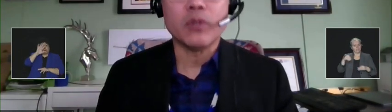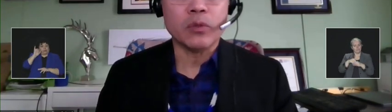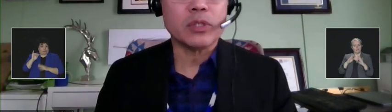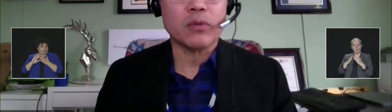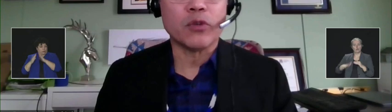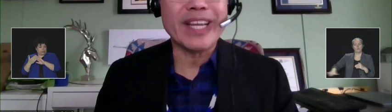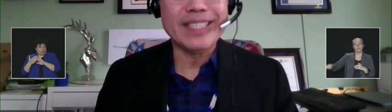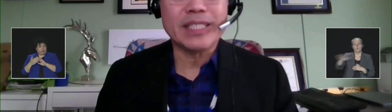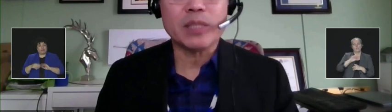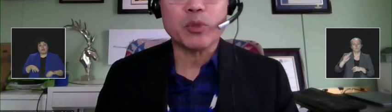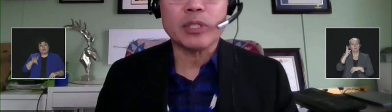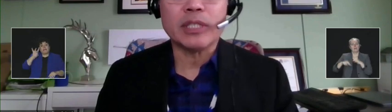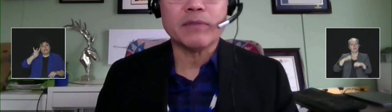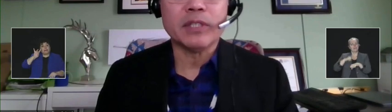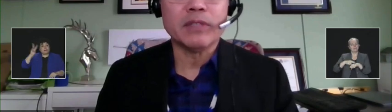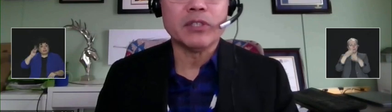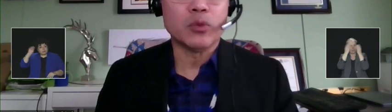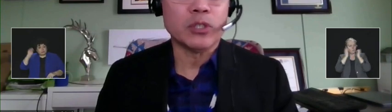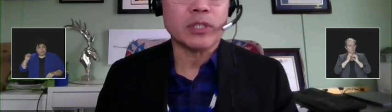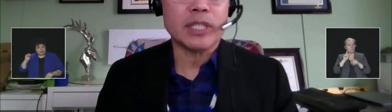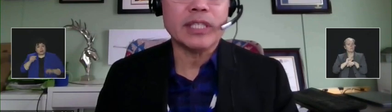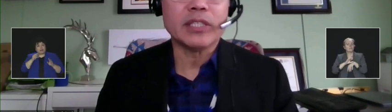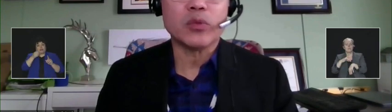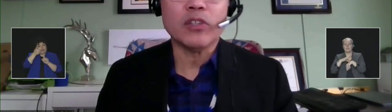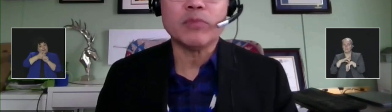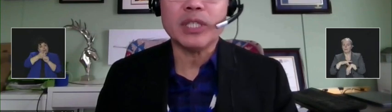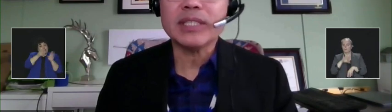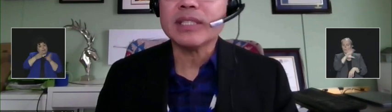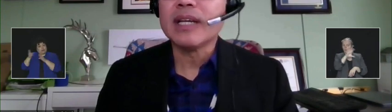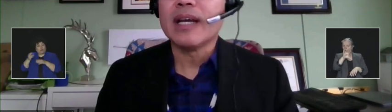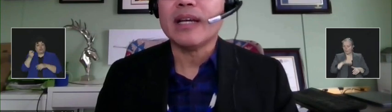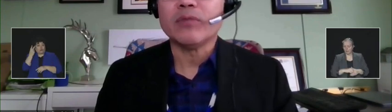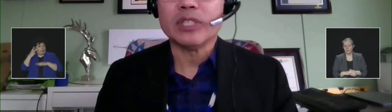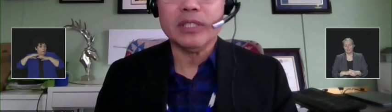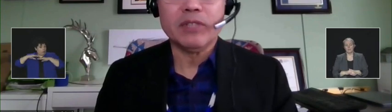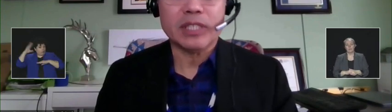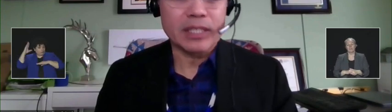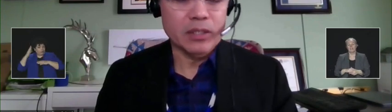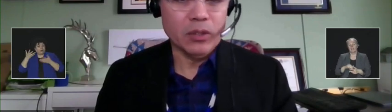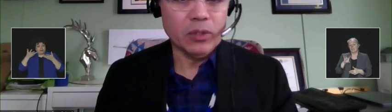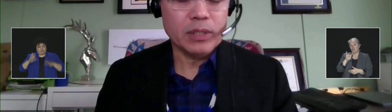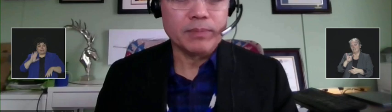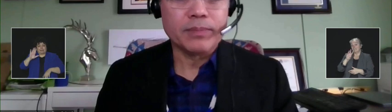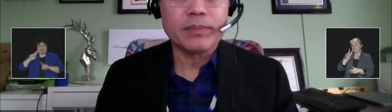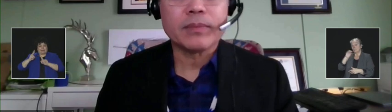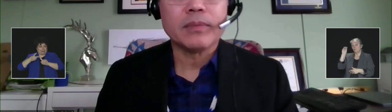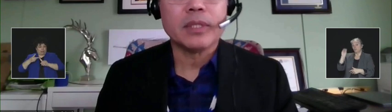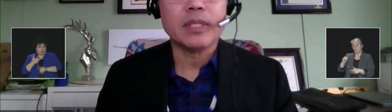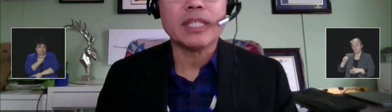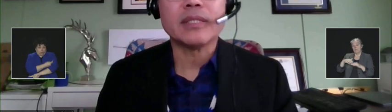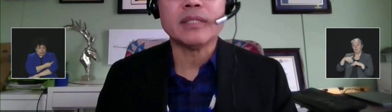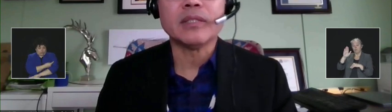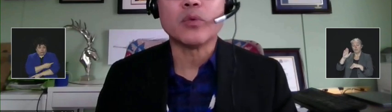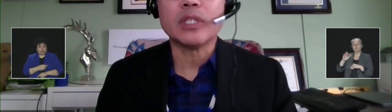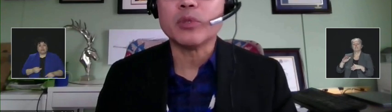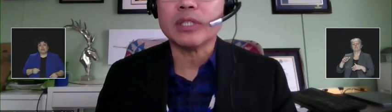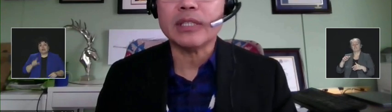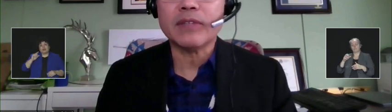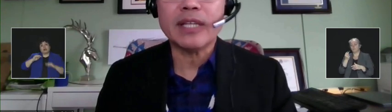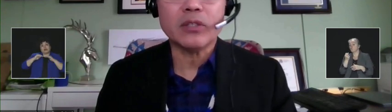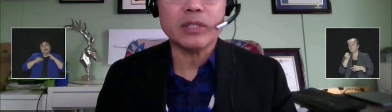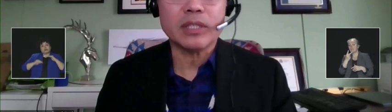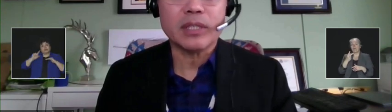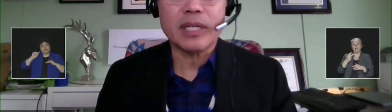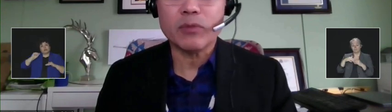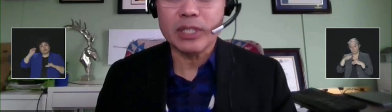Of those, over 86% of individuals age 12 plus have received a second dose. Less than 20%